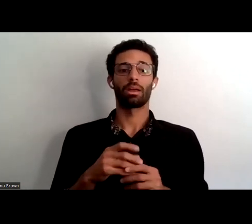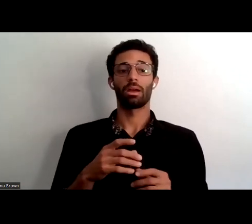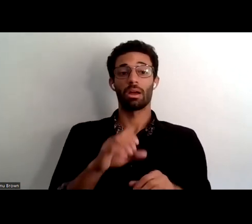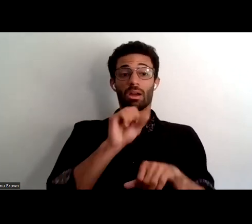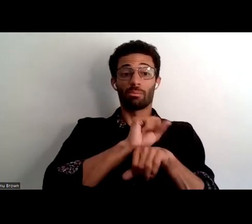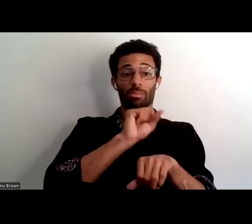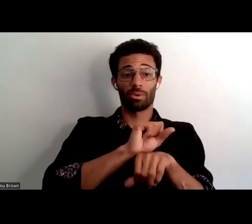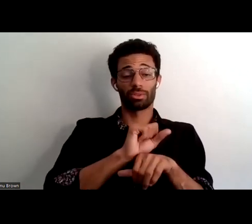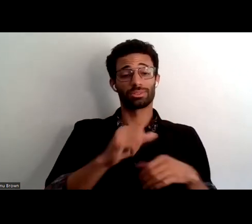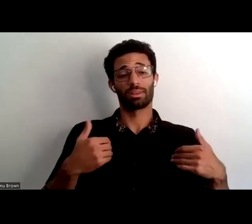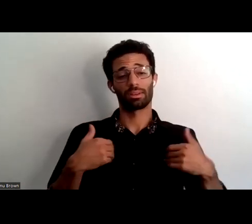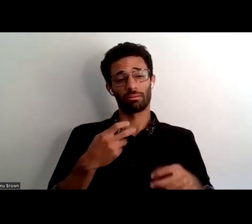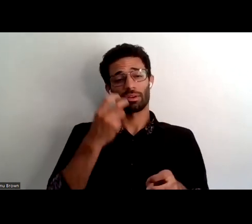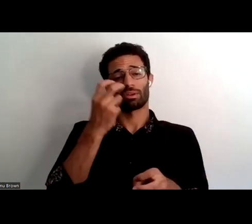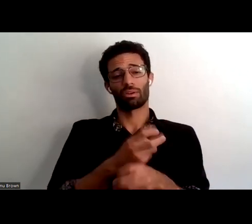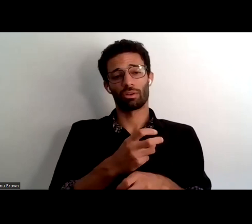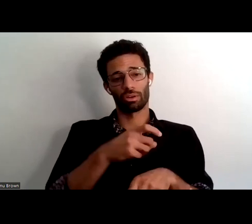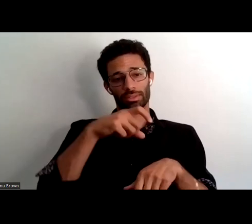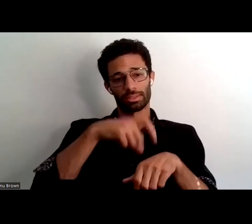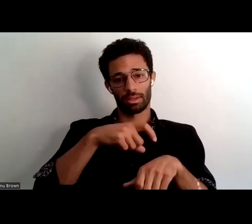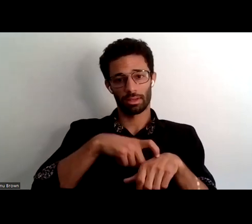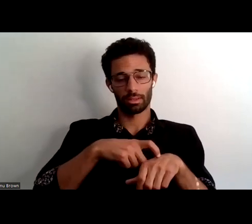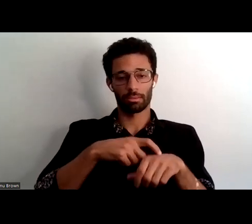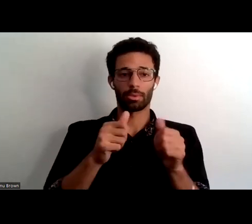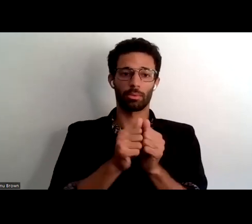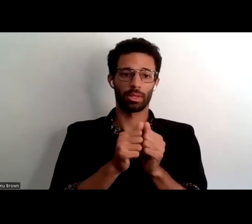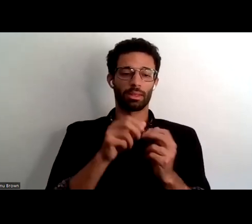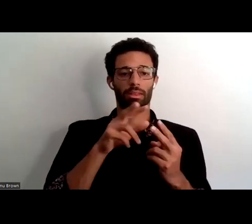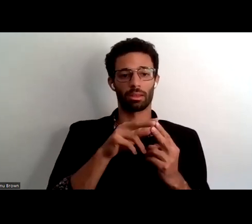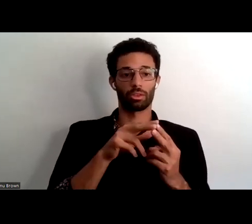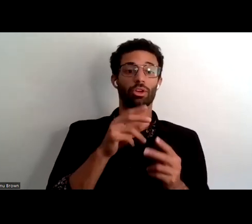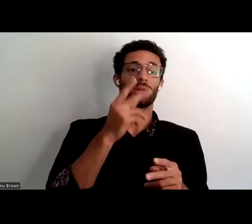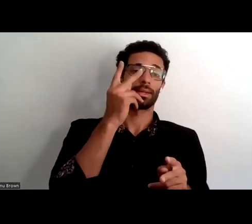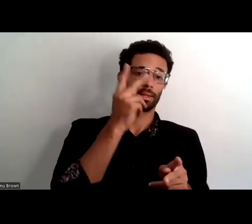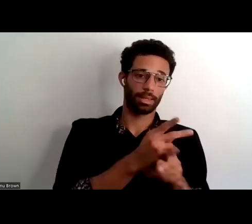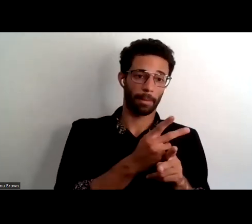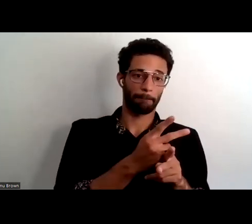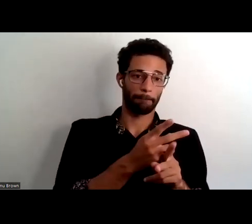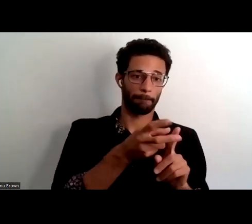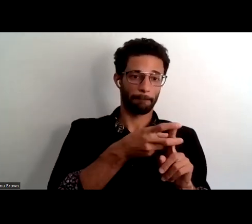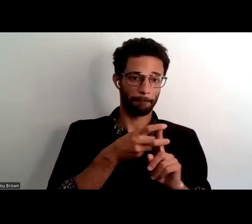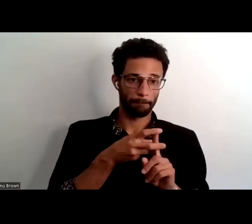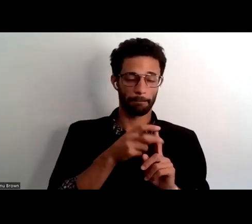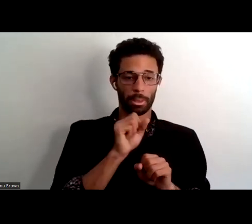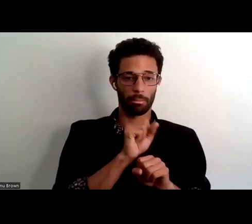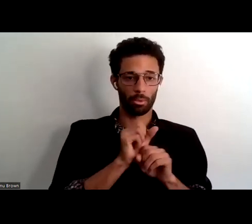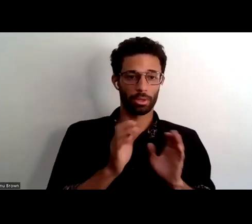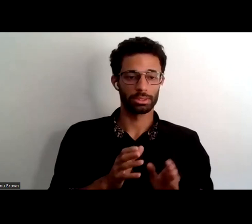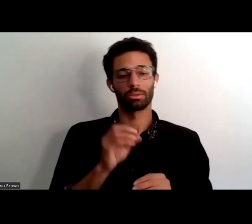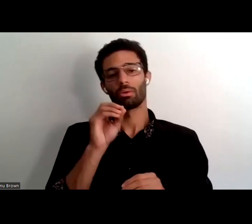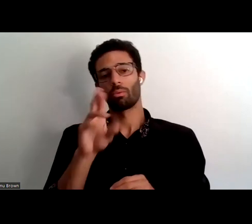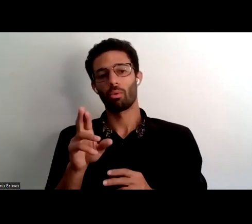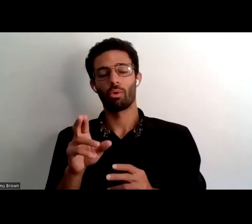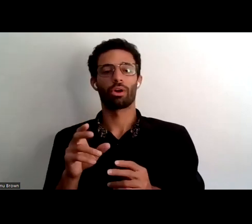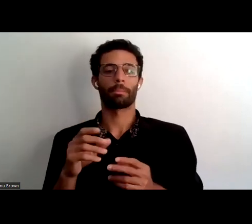hard time with i i either keeping employees or adapting or having